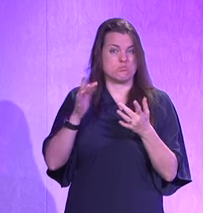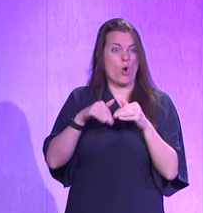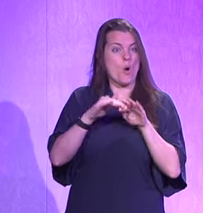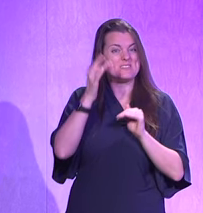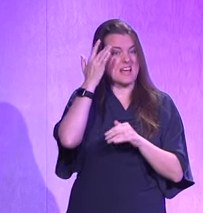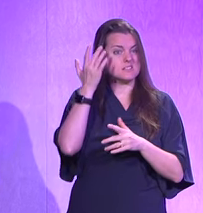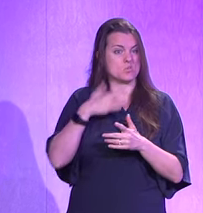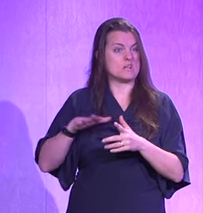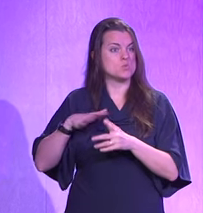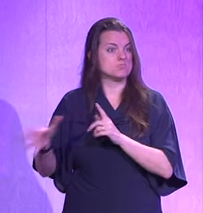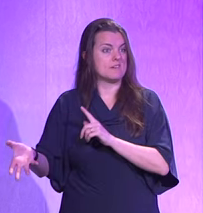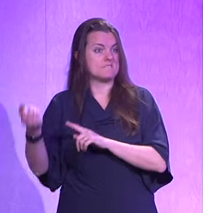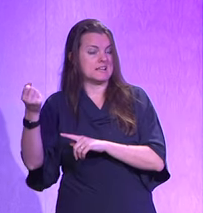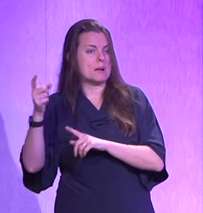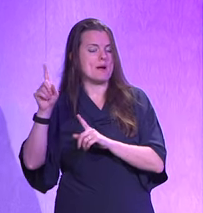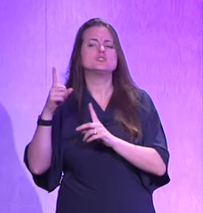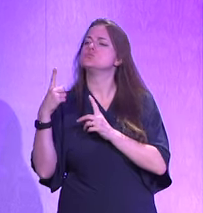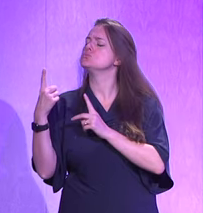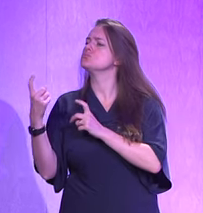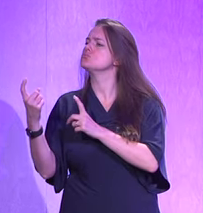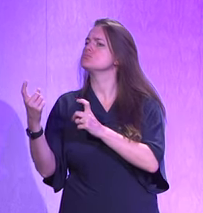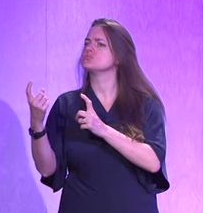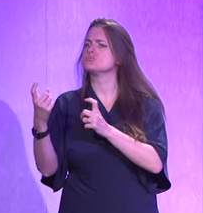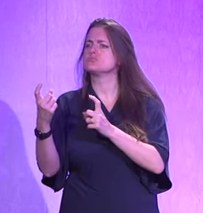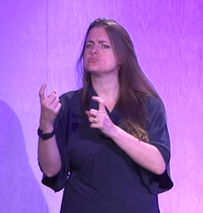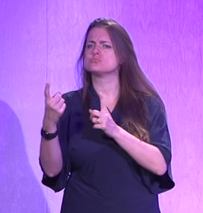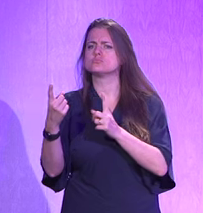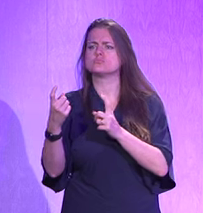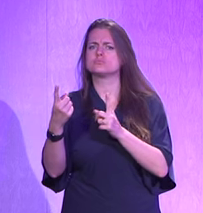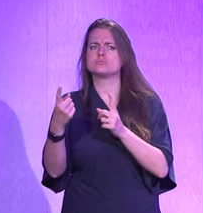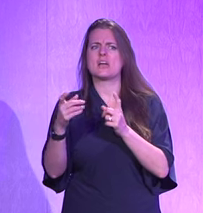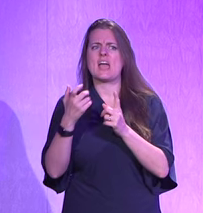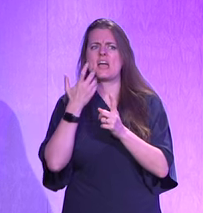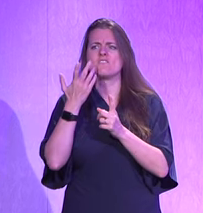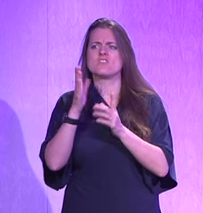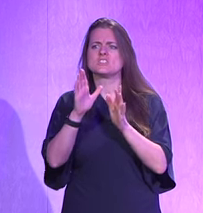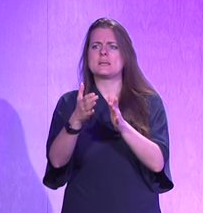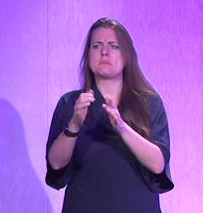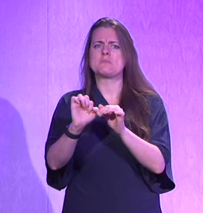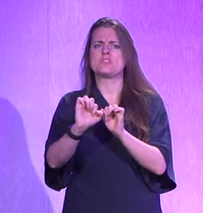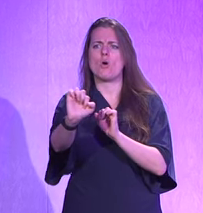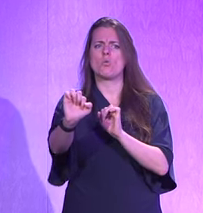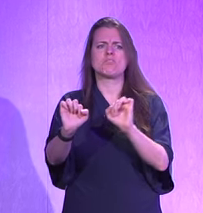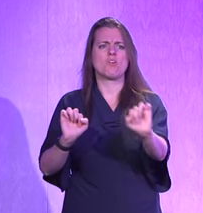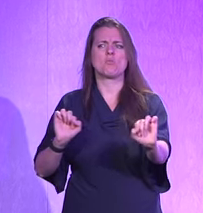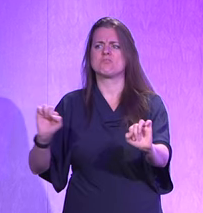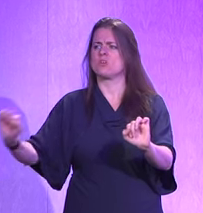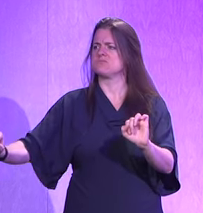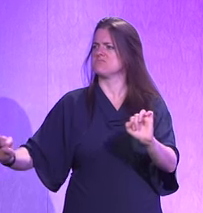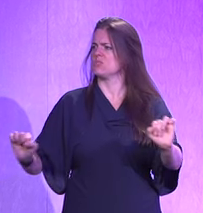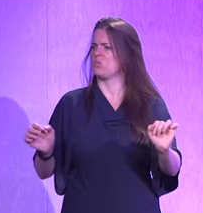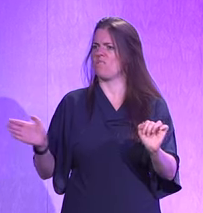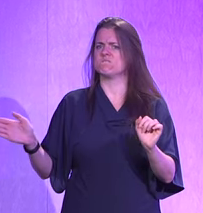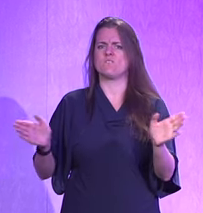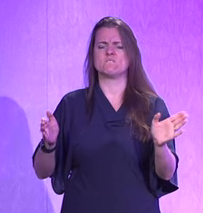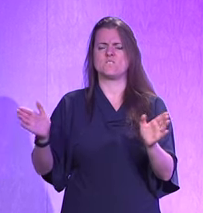like that, right? It's common sense. But all you find is that every team seems to be doing its own thing.